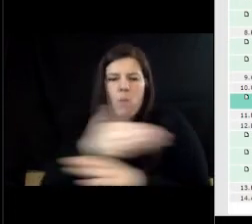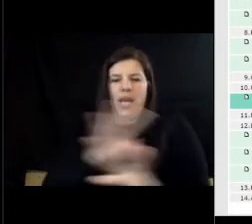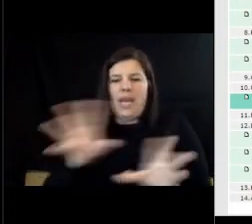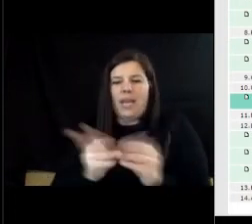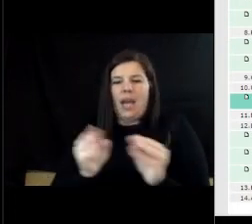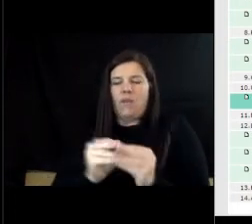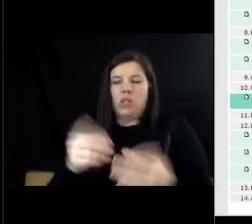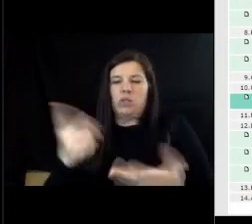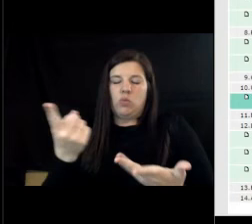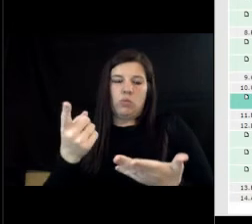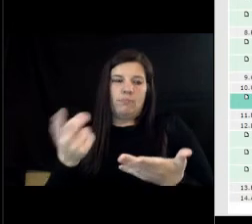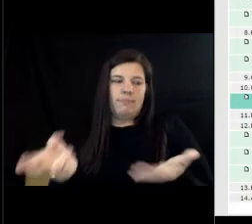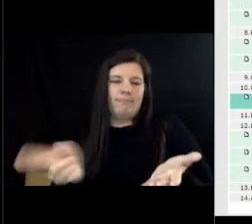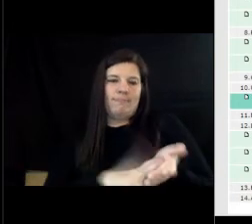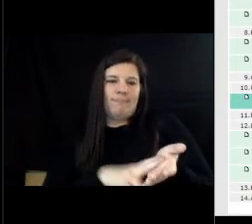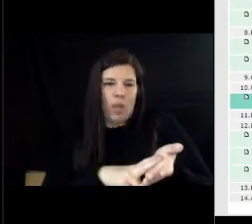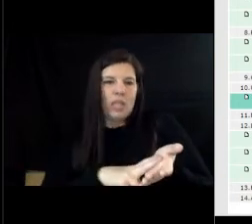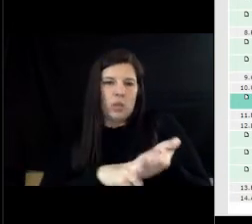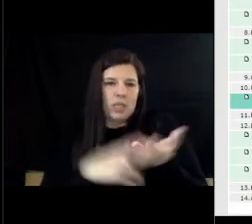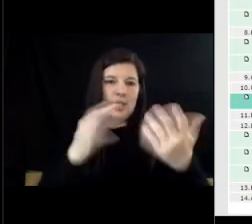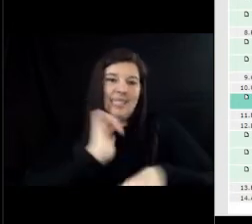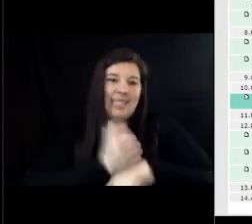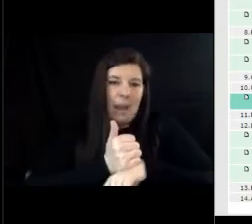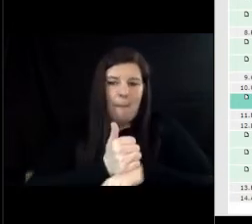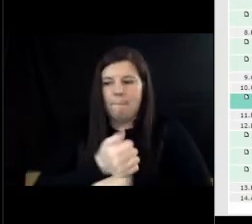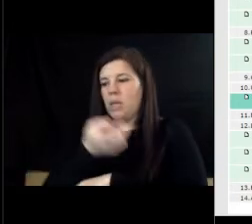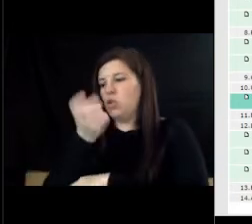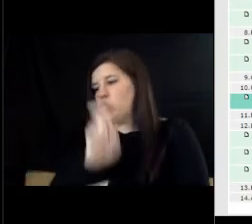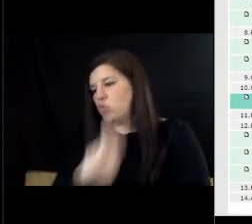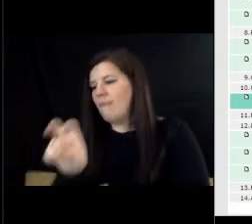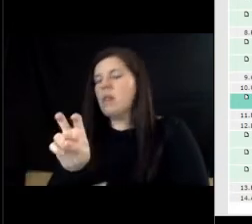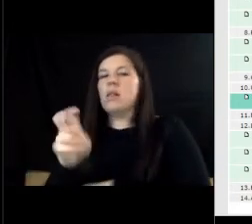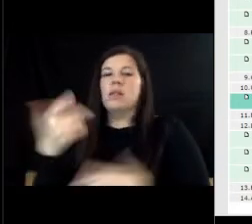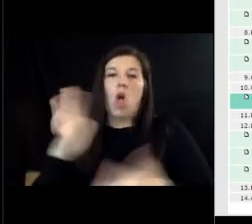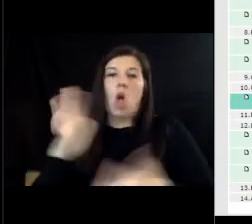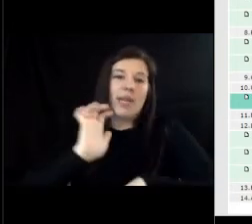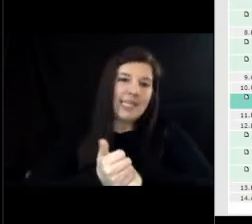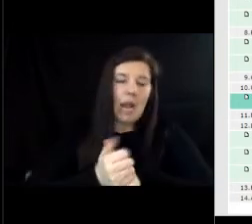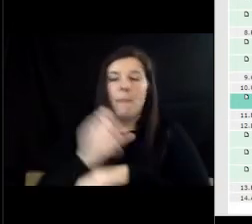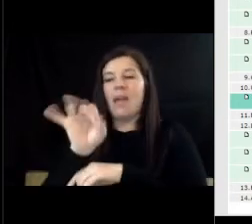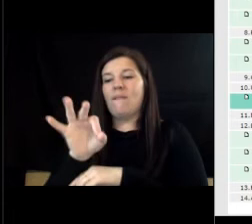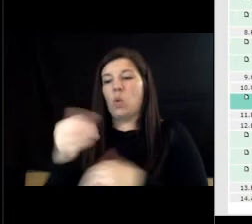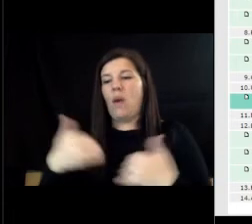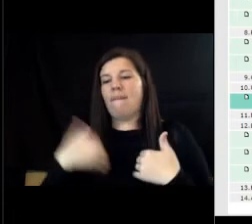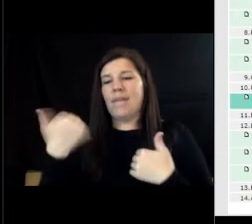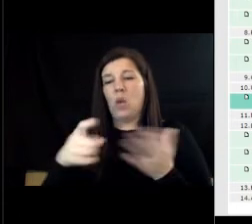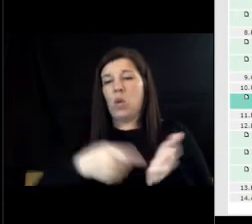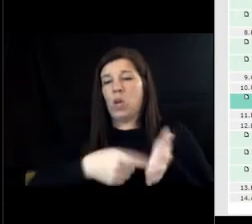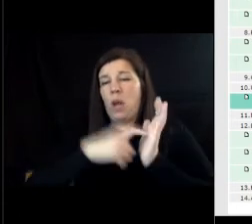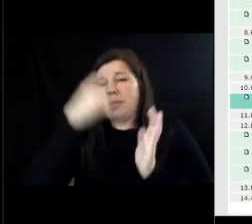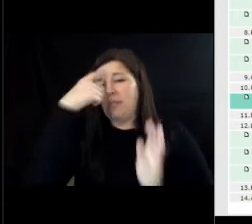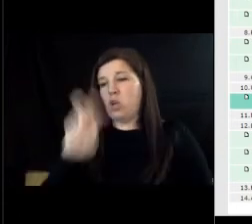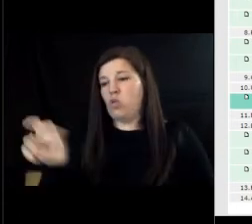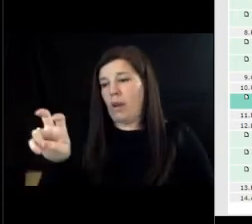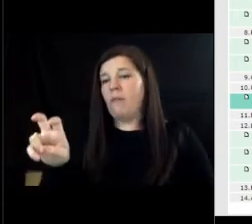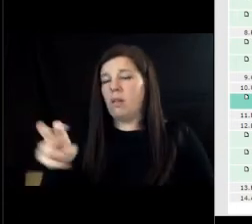conference registrations your travel travel you have any special travel needs we need to talk about that as well so like arriving the day